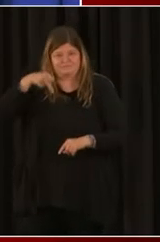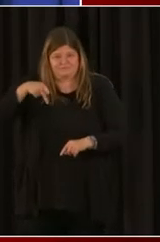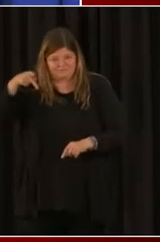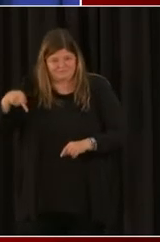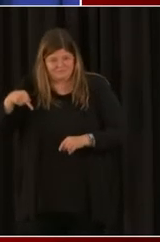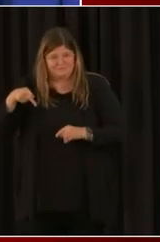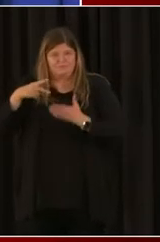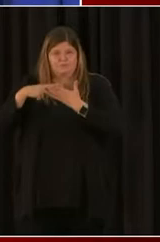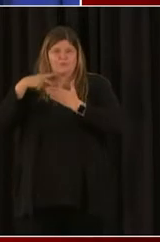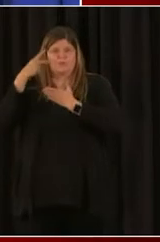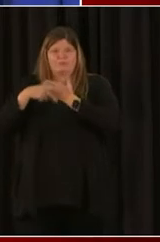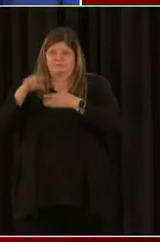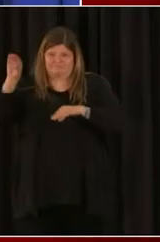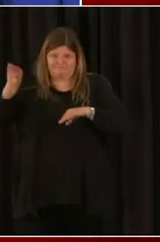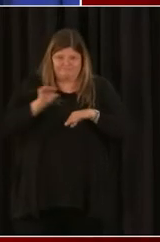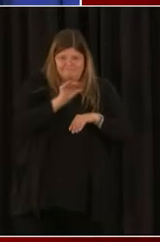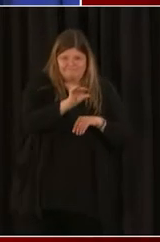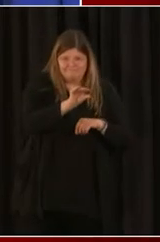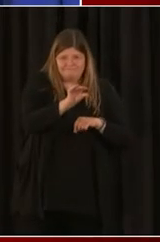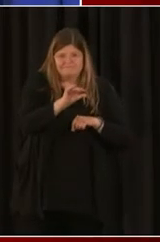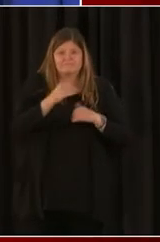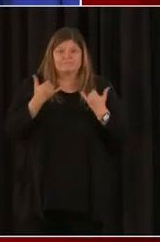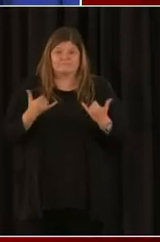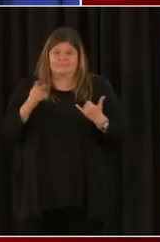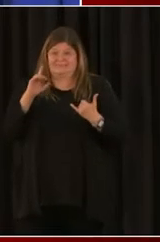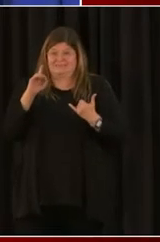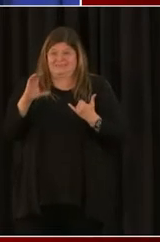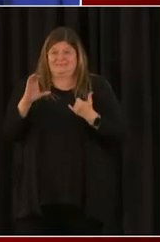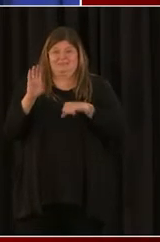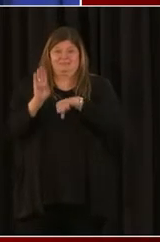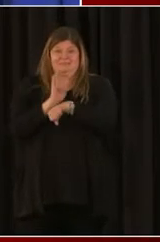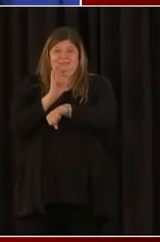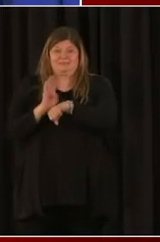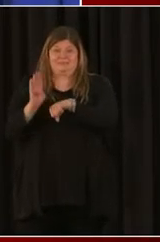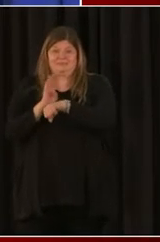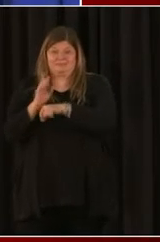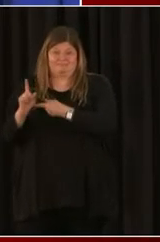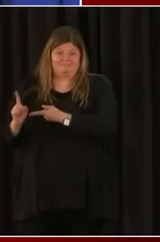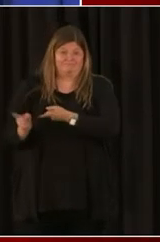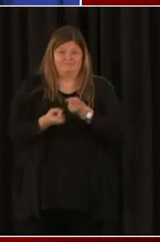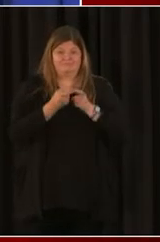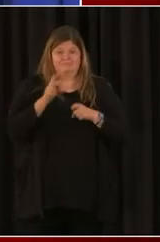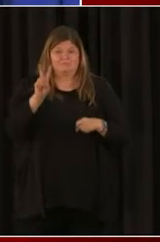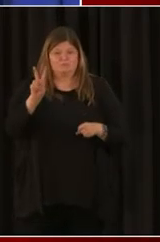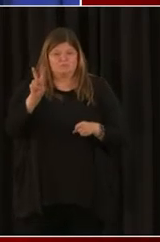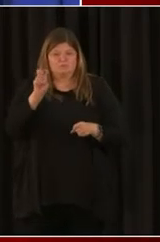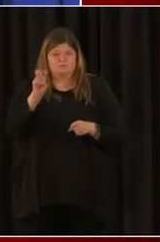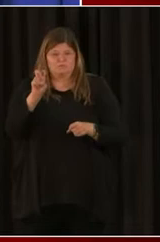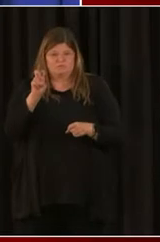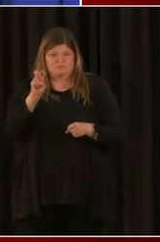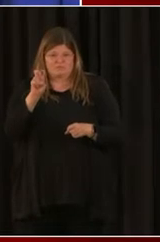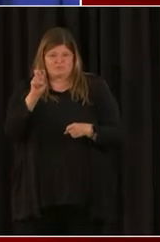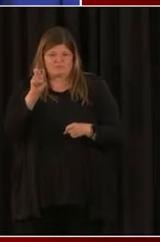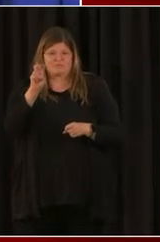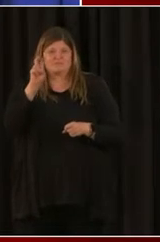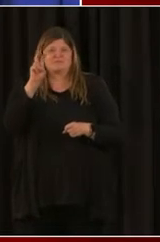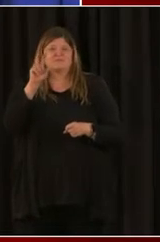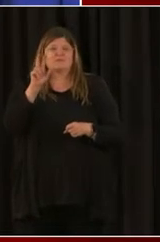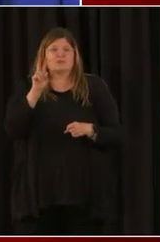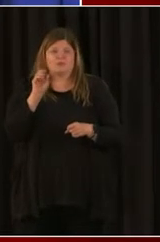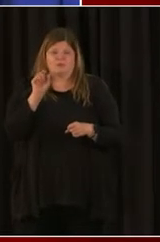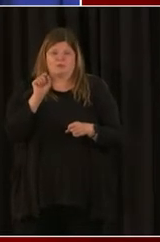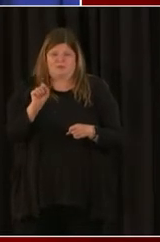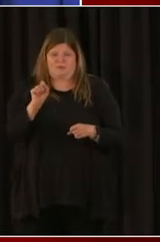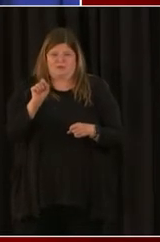and organizations yielded over $2.2 billion in PPP loans. That means that those